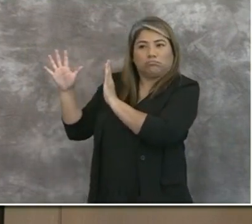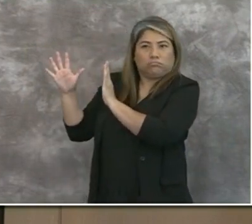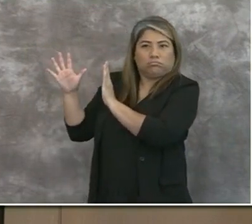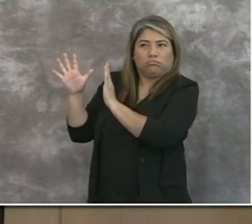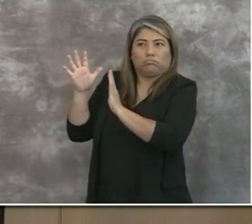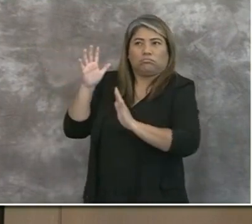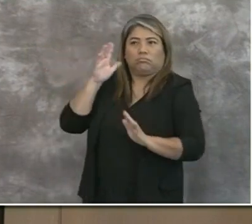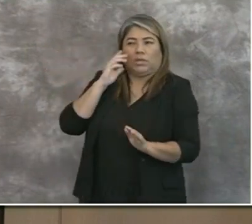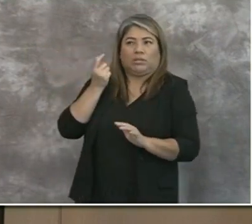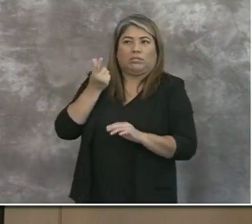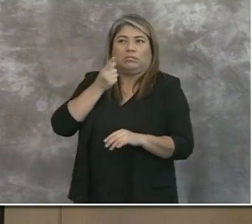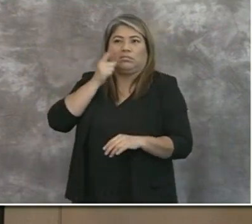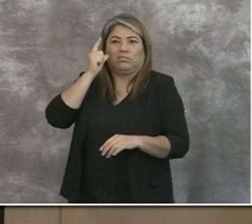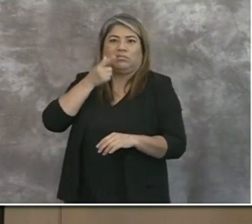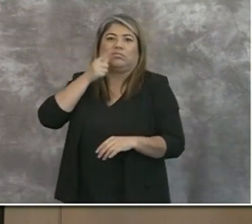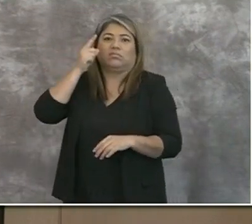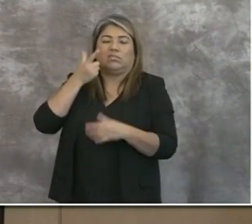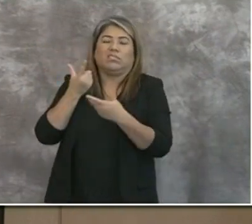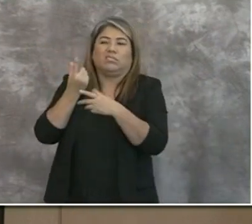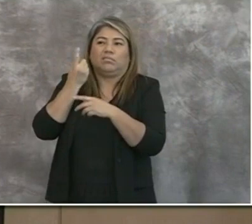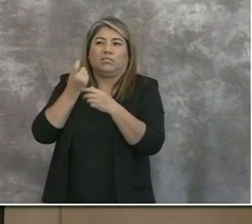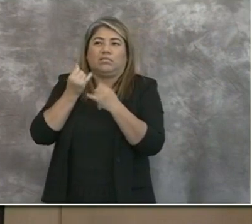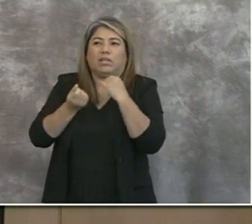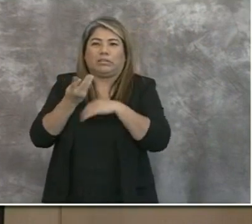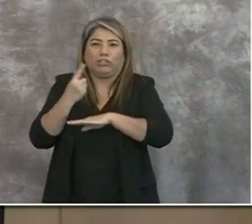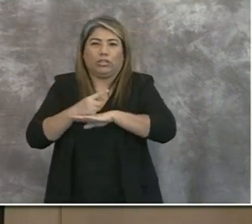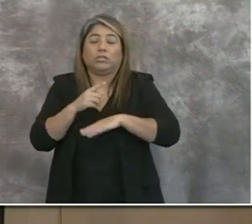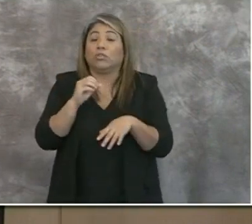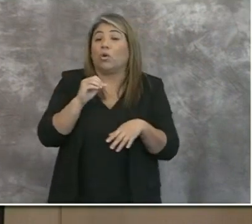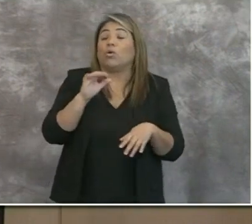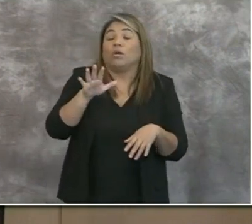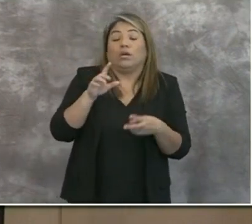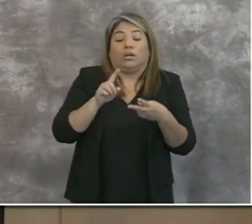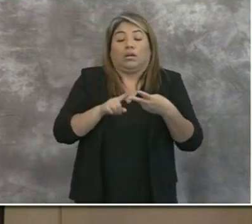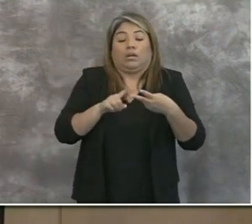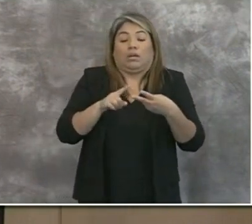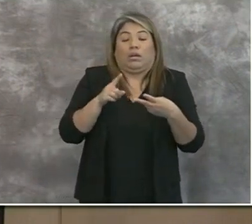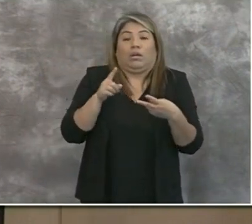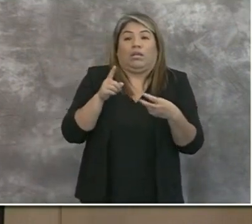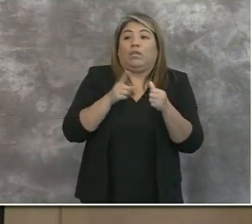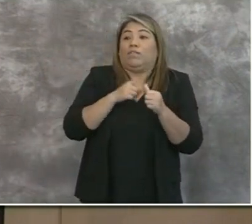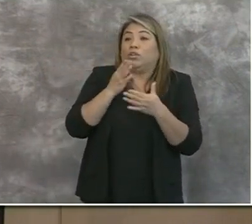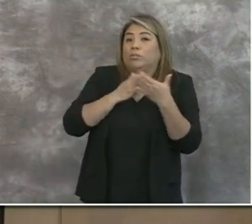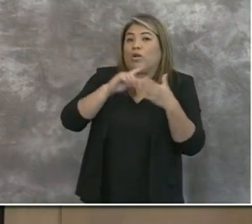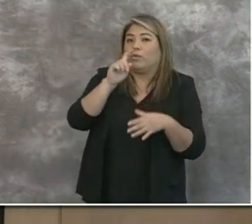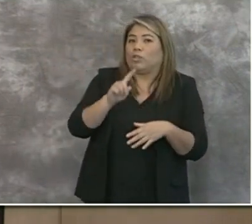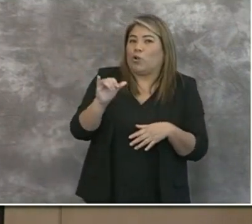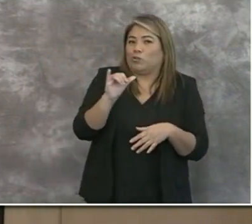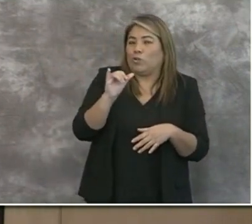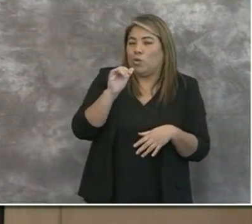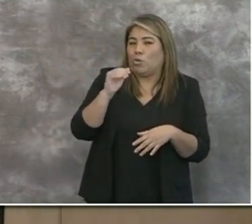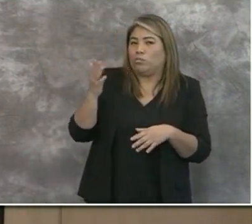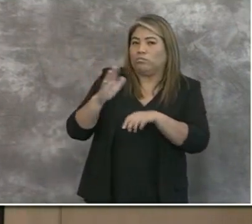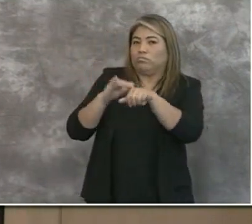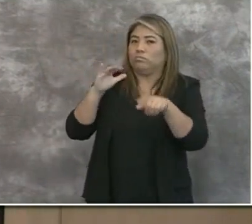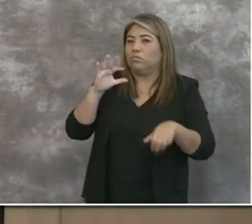the last couple of days. So that answers that question. And for the first part of the question, I'll call up Supervisor Fletcher.